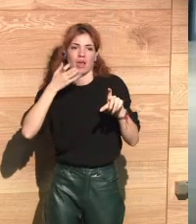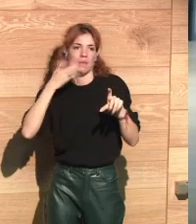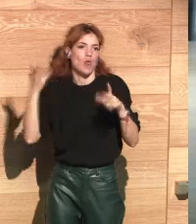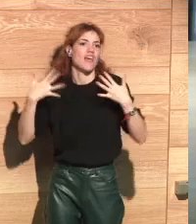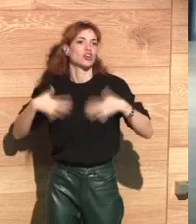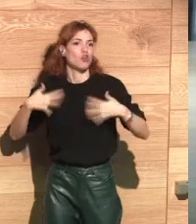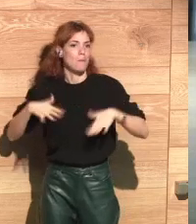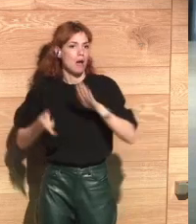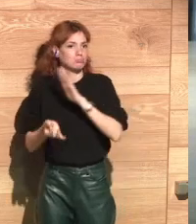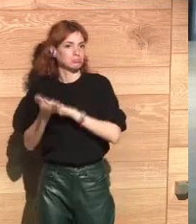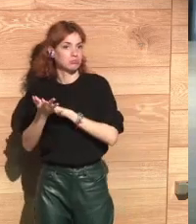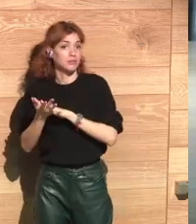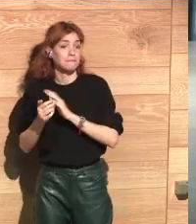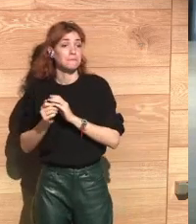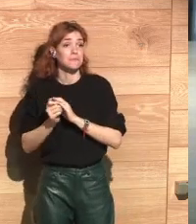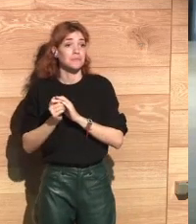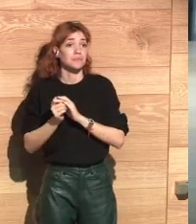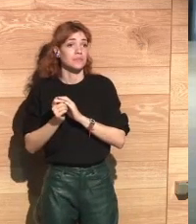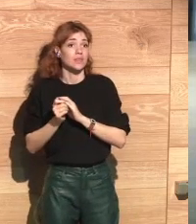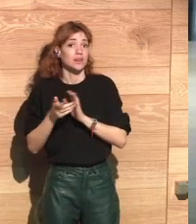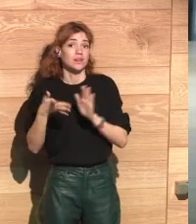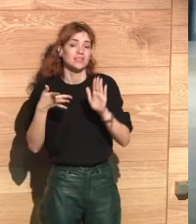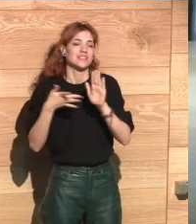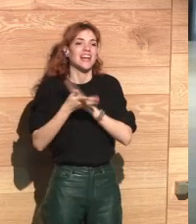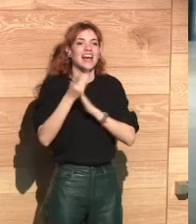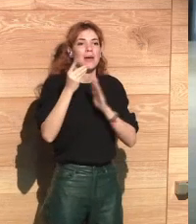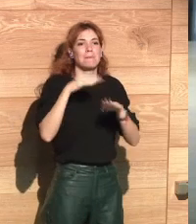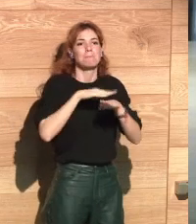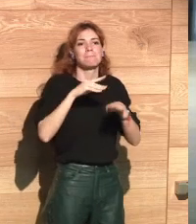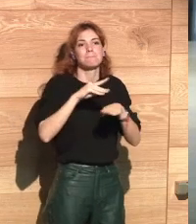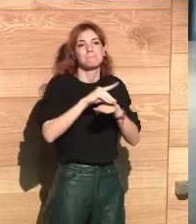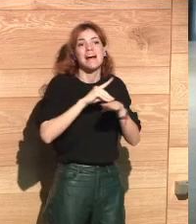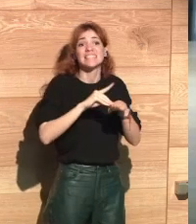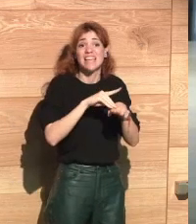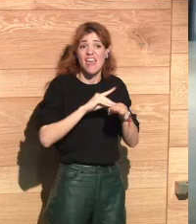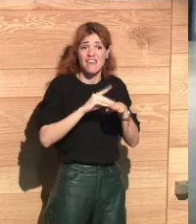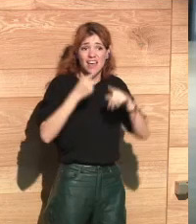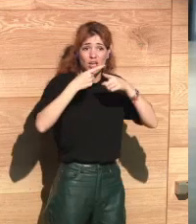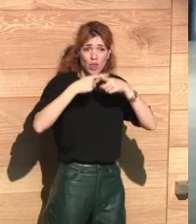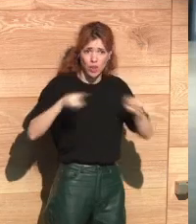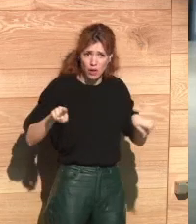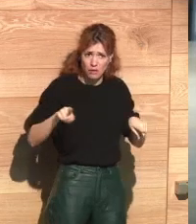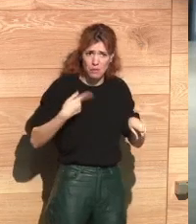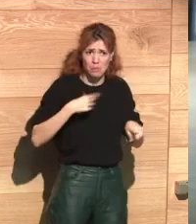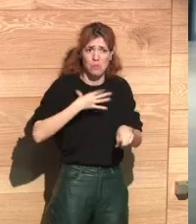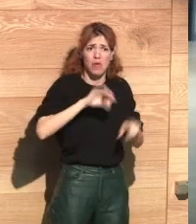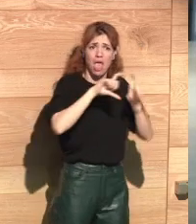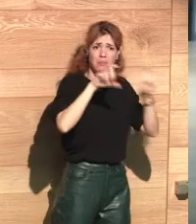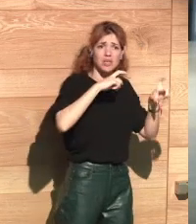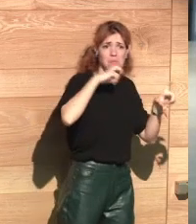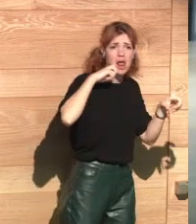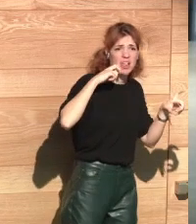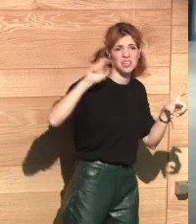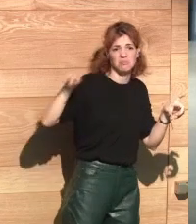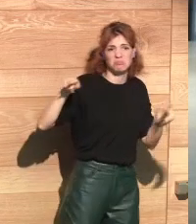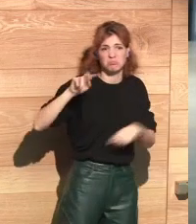these data will be more valuable for that company in particular than for a clothing company, for instance. So the same data